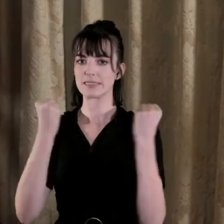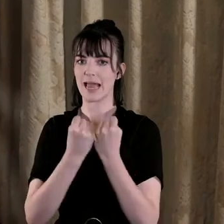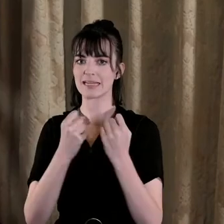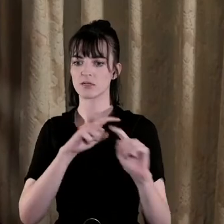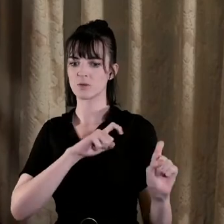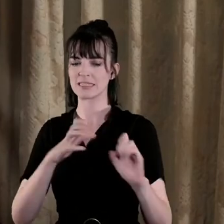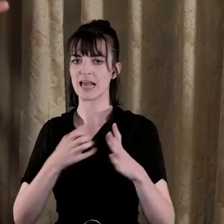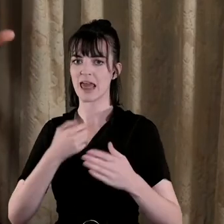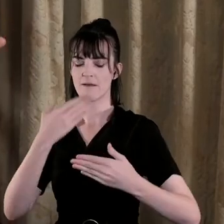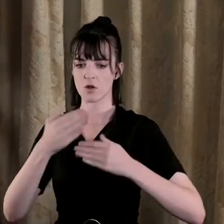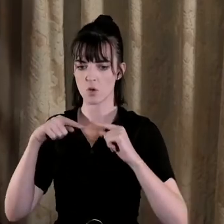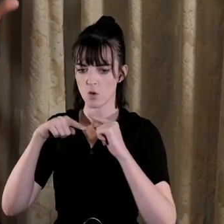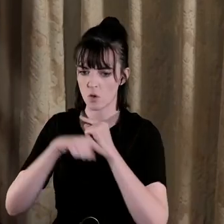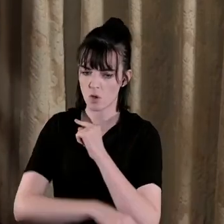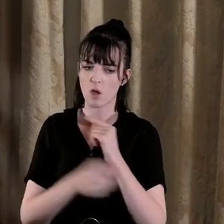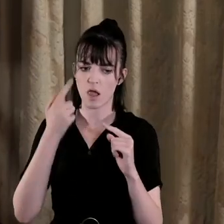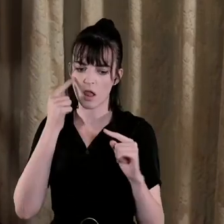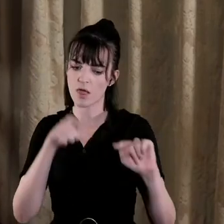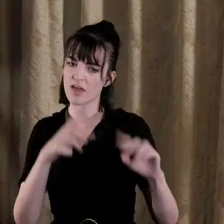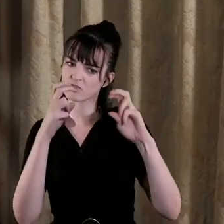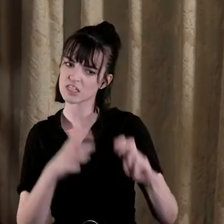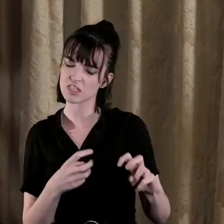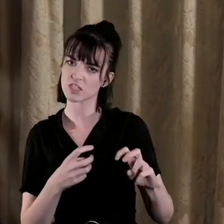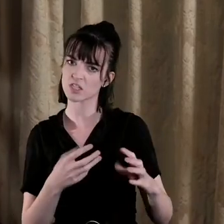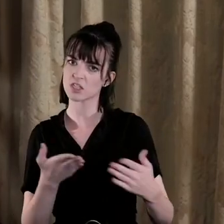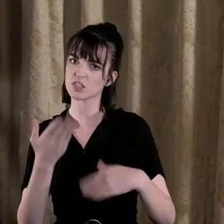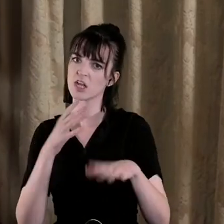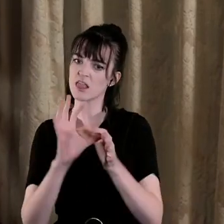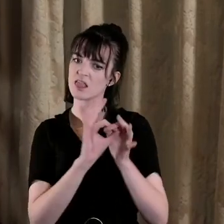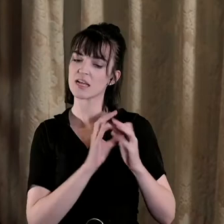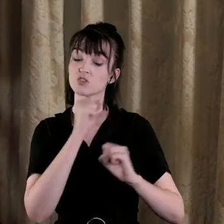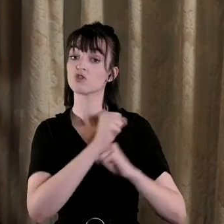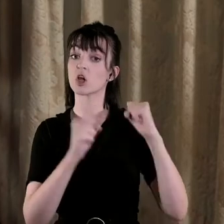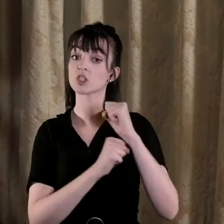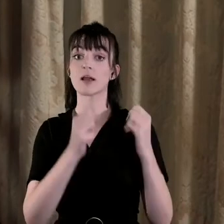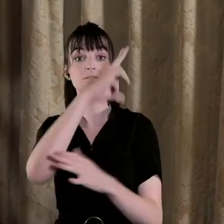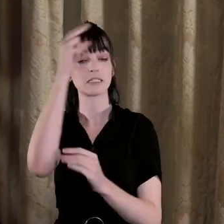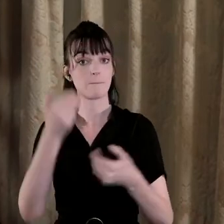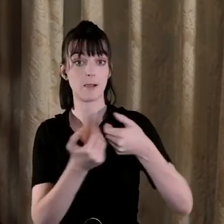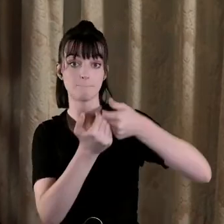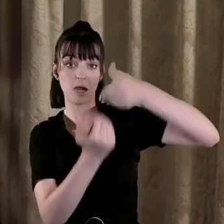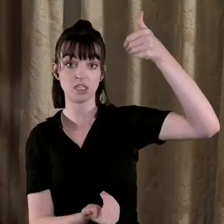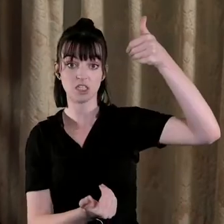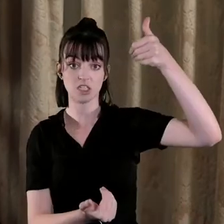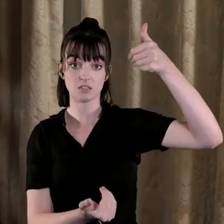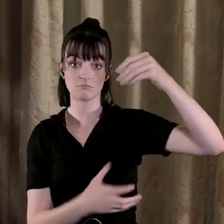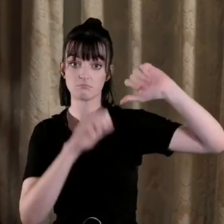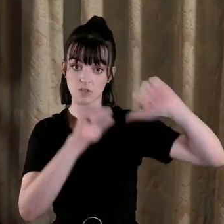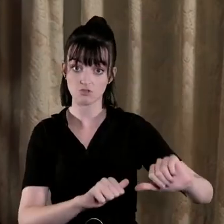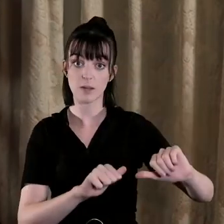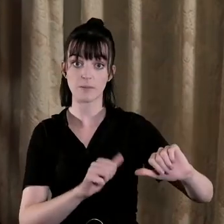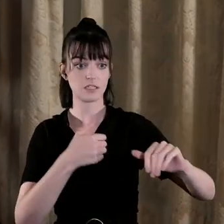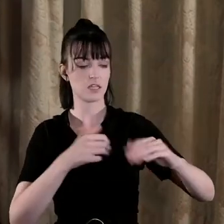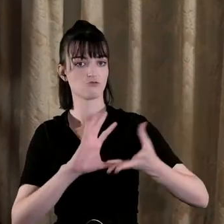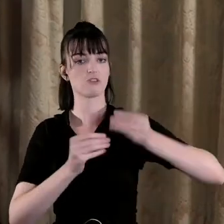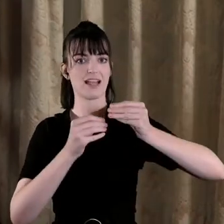way and it brings us back to sort of structures and wider forces the fact for example that we had a partitionist settlement that created a Catholic